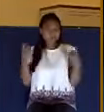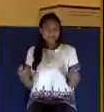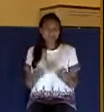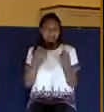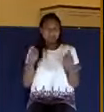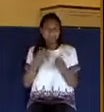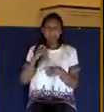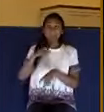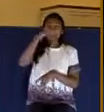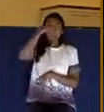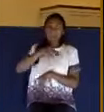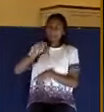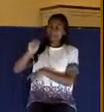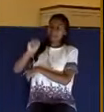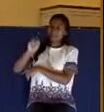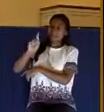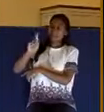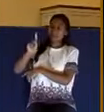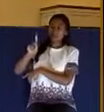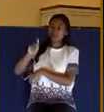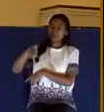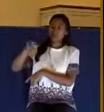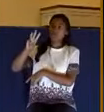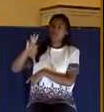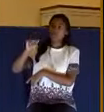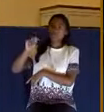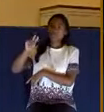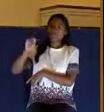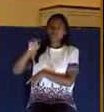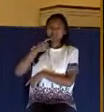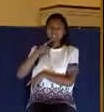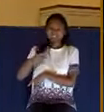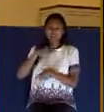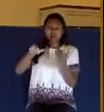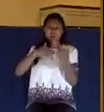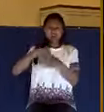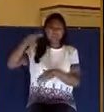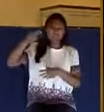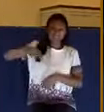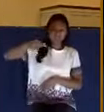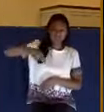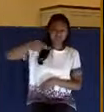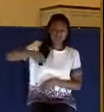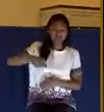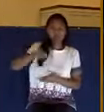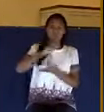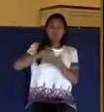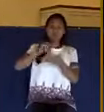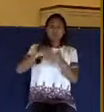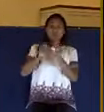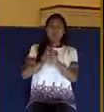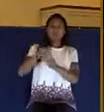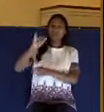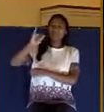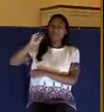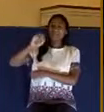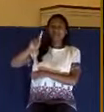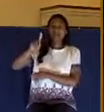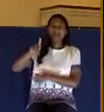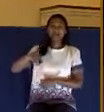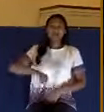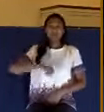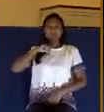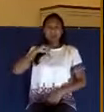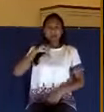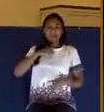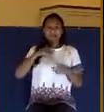Mark Twain wrote that prejudice is the ink with which all history is written. And unfortunately, that is true. I mean, you just look around and you'll see